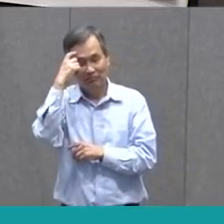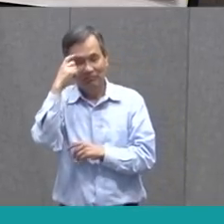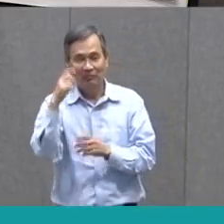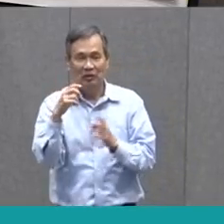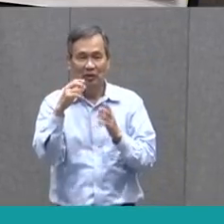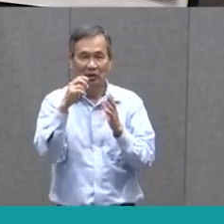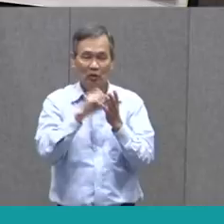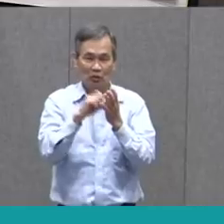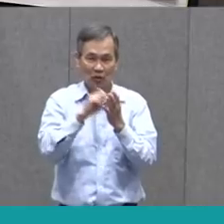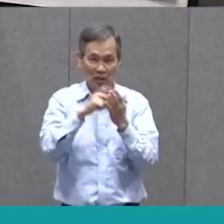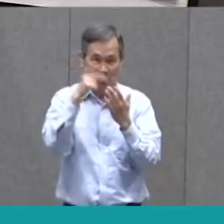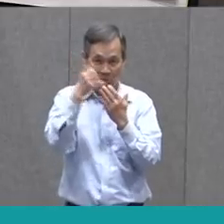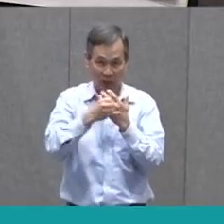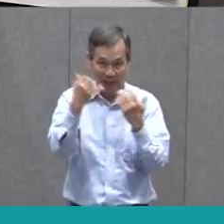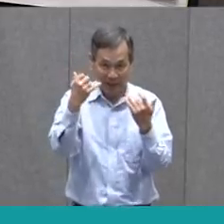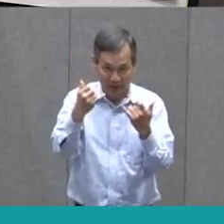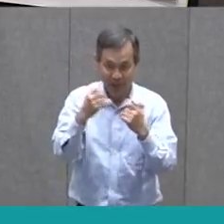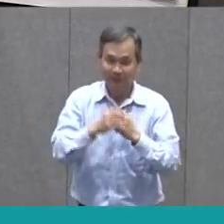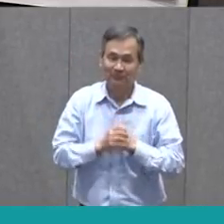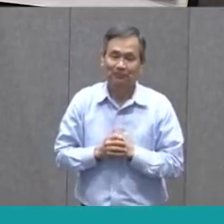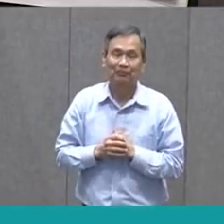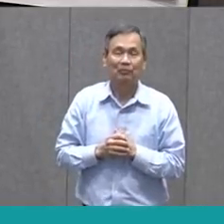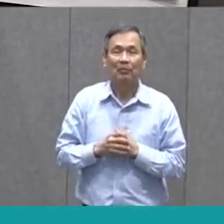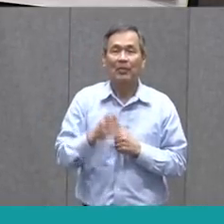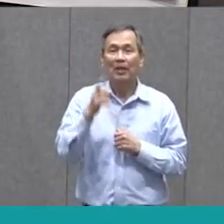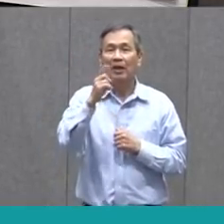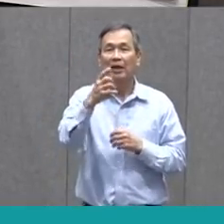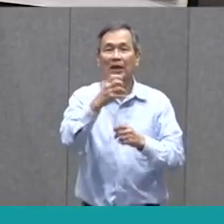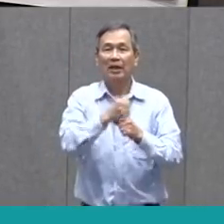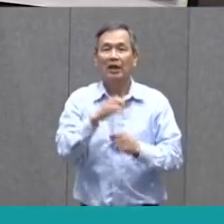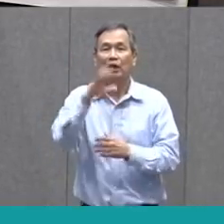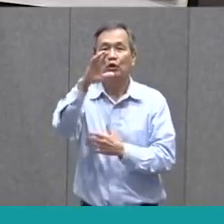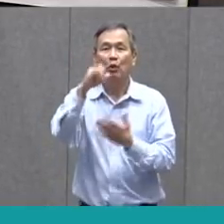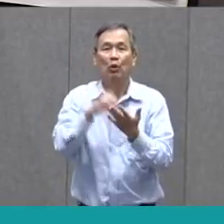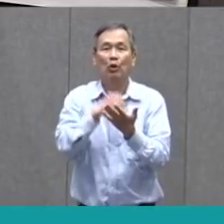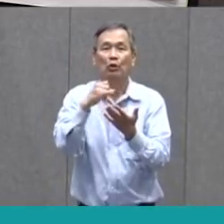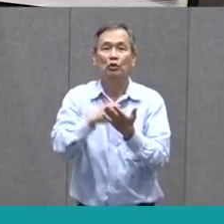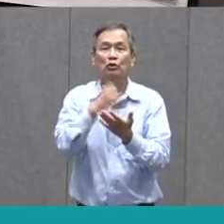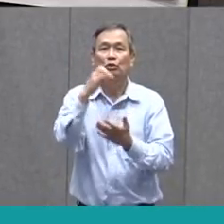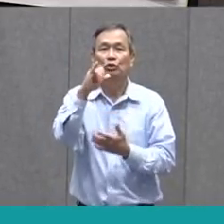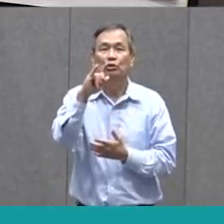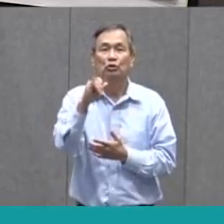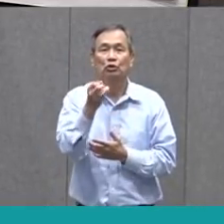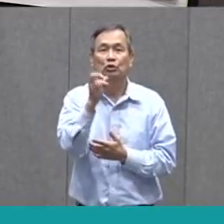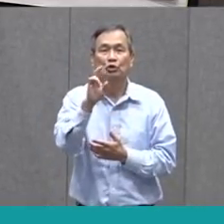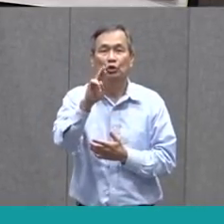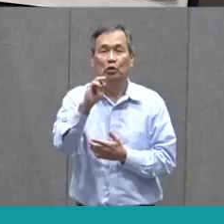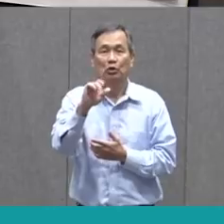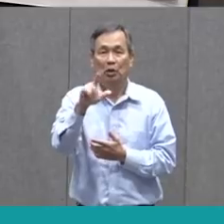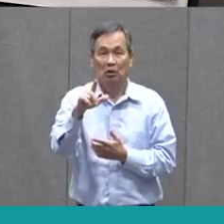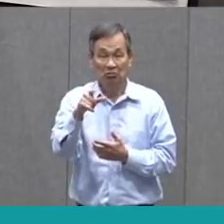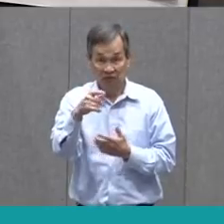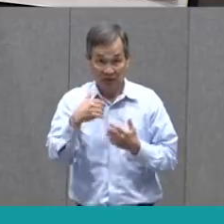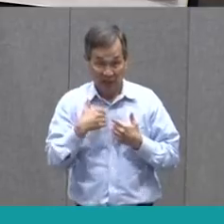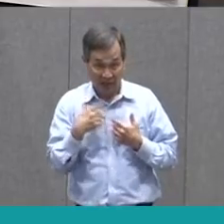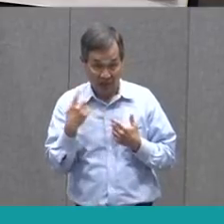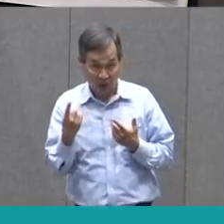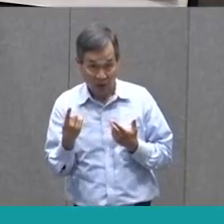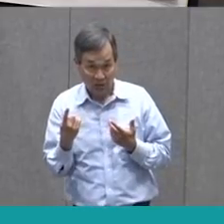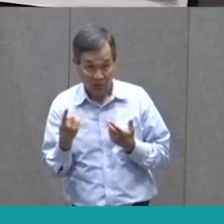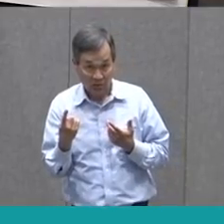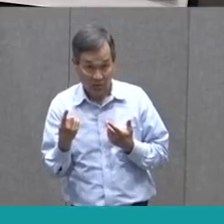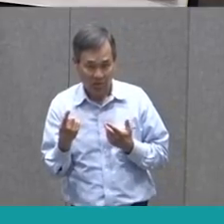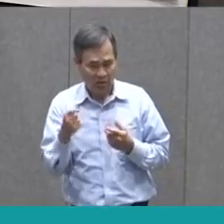What I'd like you to do now is pull out your writing journal if you've created one. Remember,